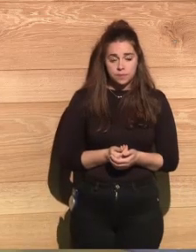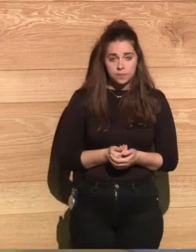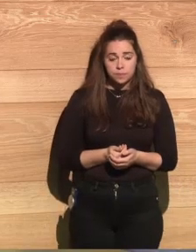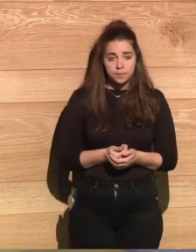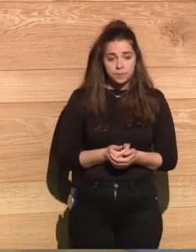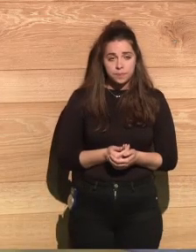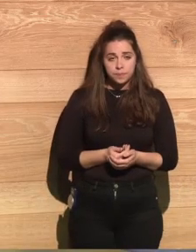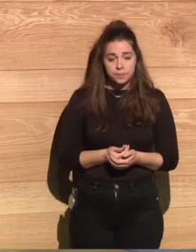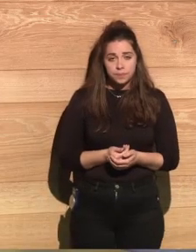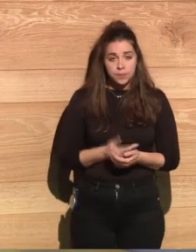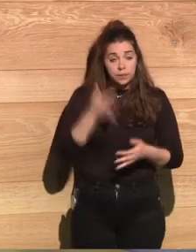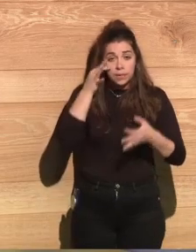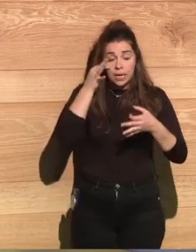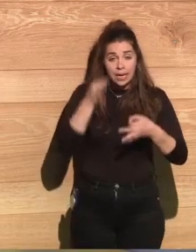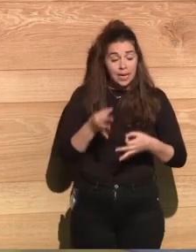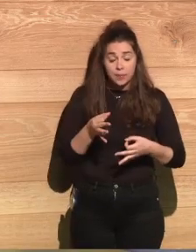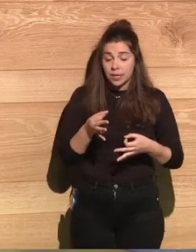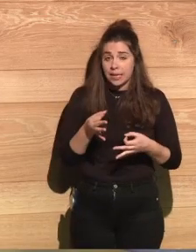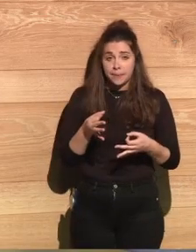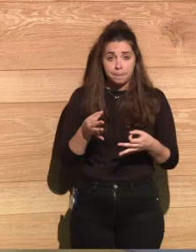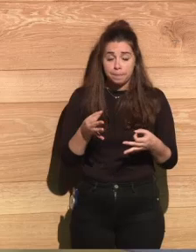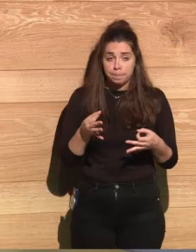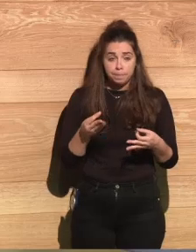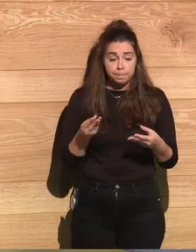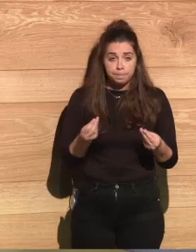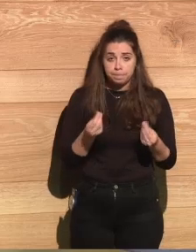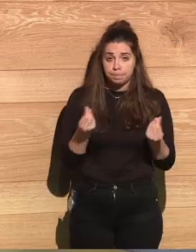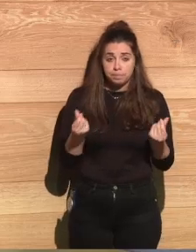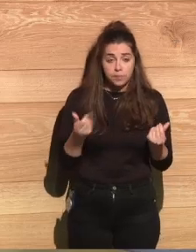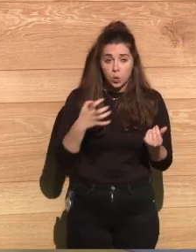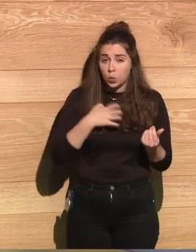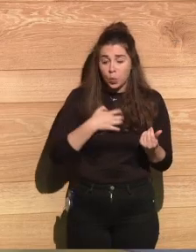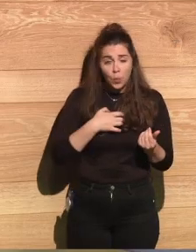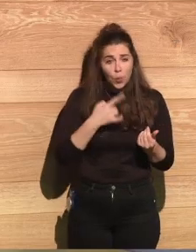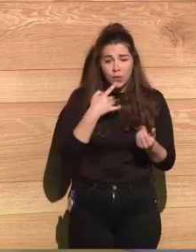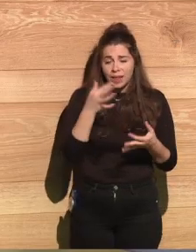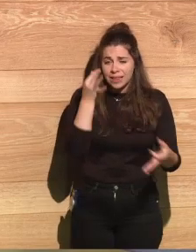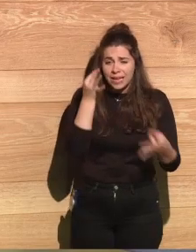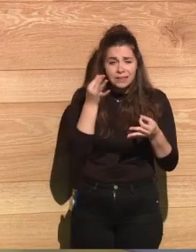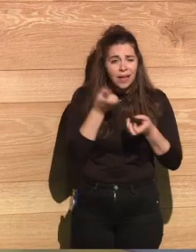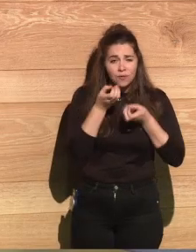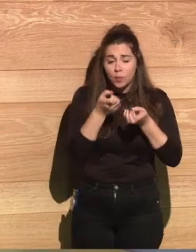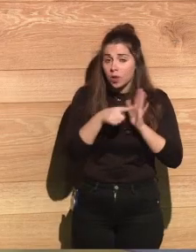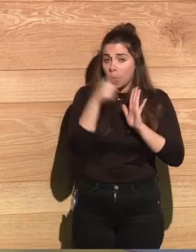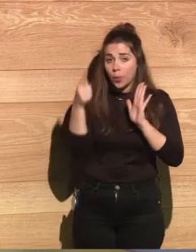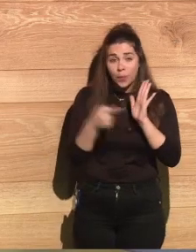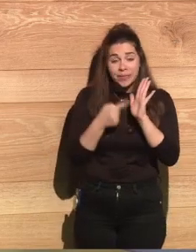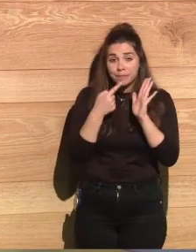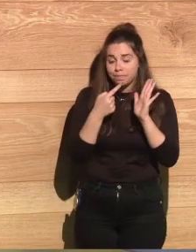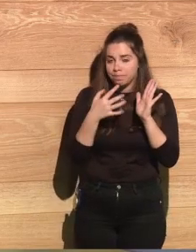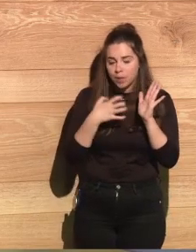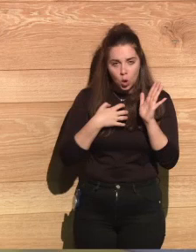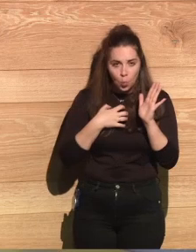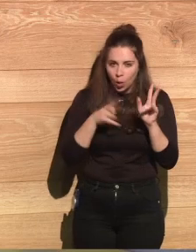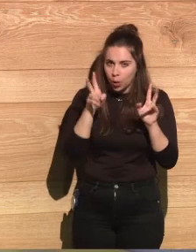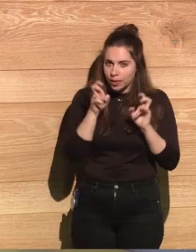the detailed information. But one unique thing